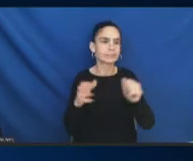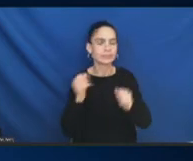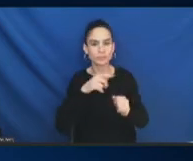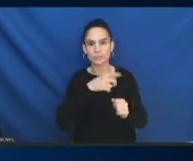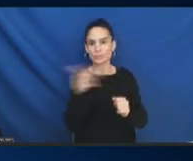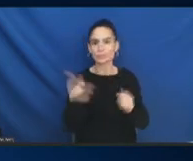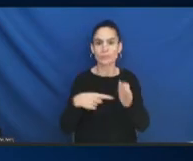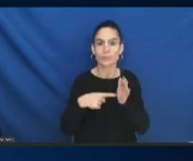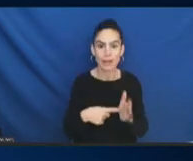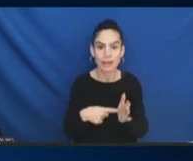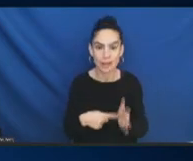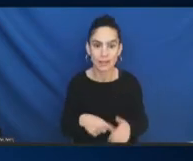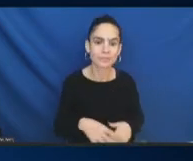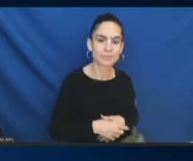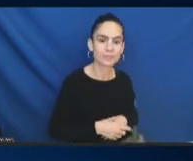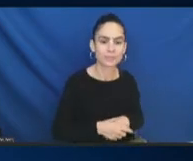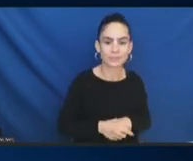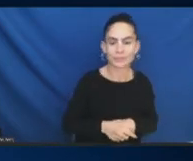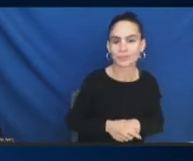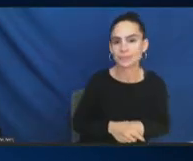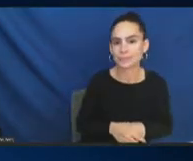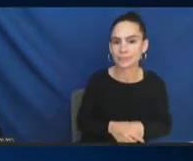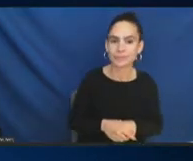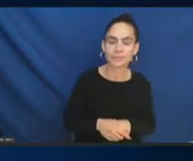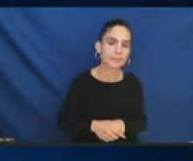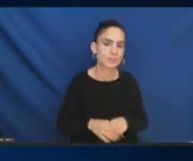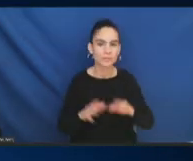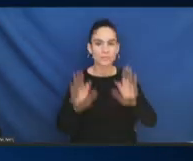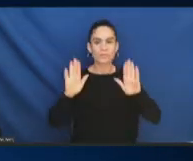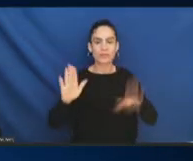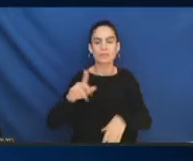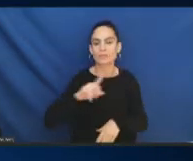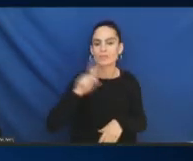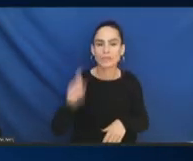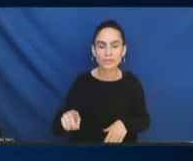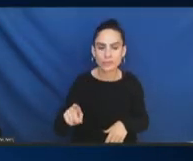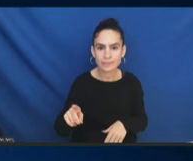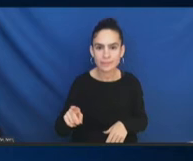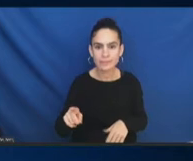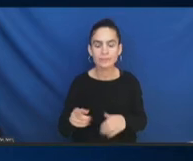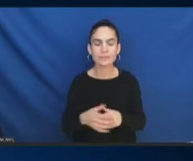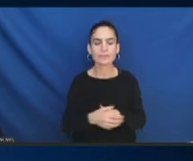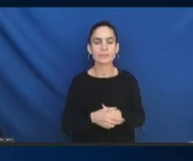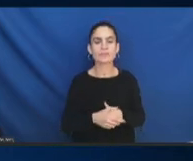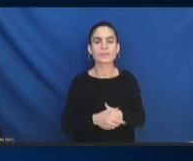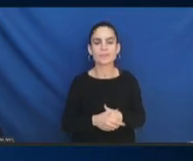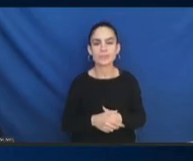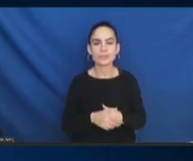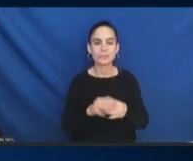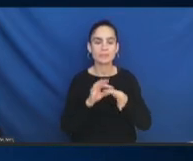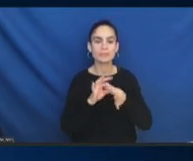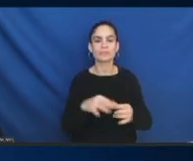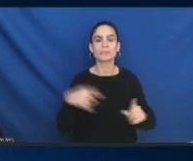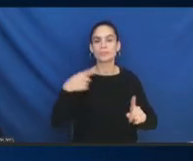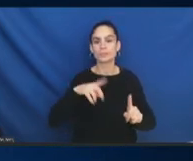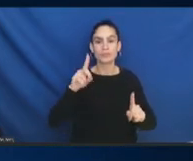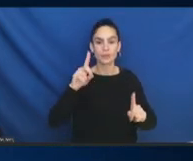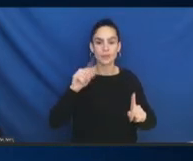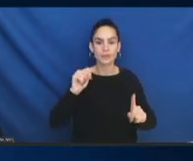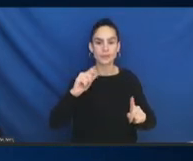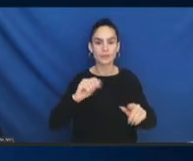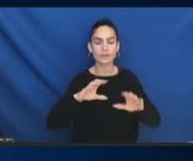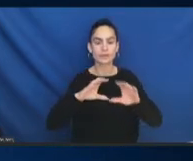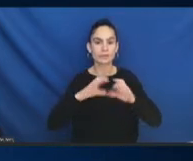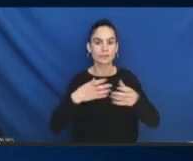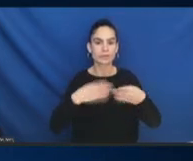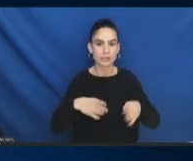So, I think that's a great question. And you're right, right? This is on the data disaggregation work for us to recognize that this work has been going